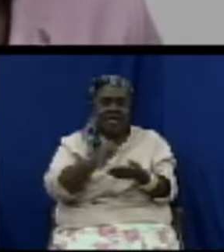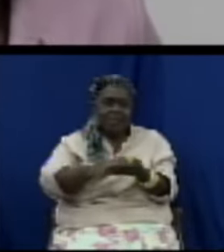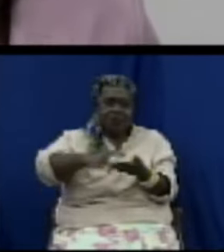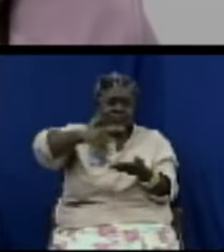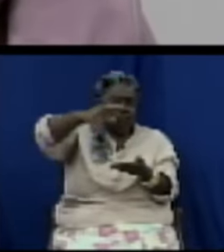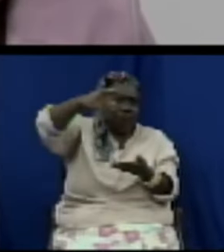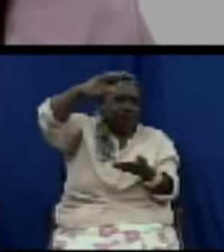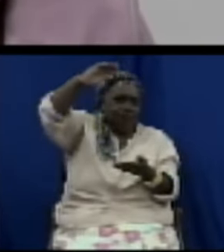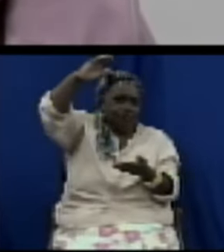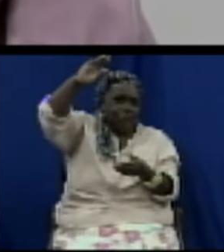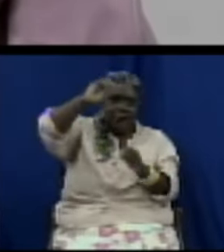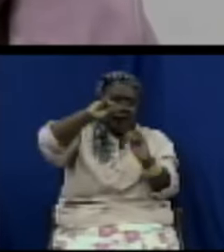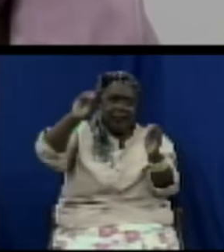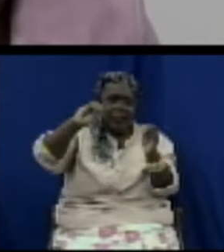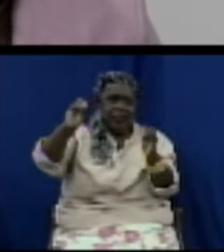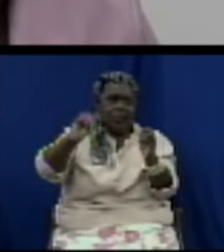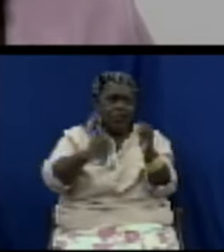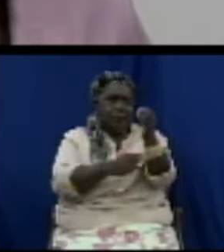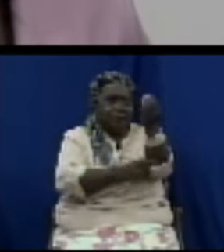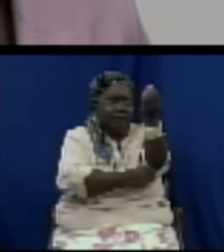exorbitant beyond